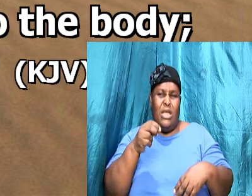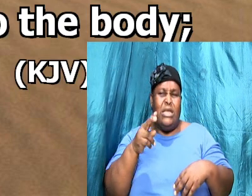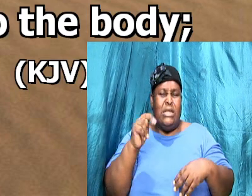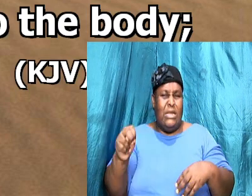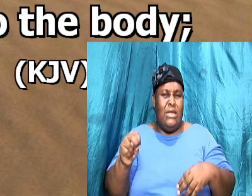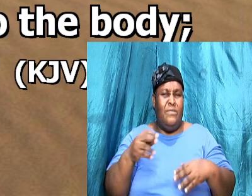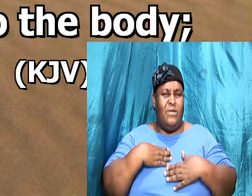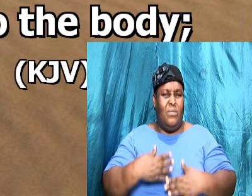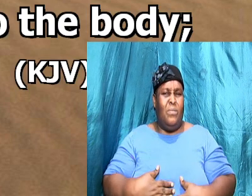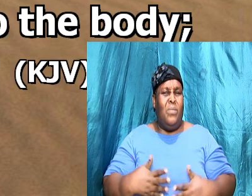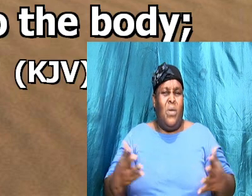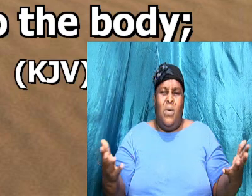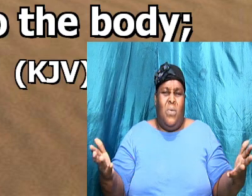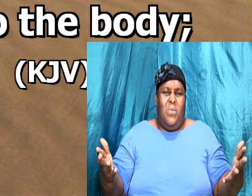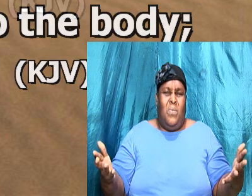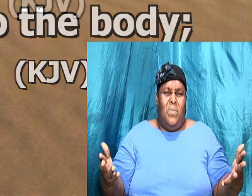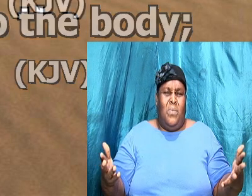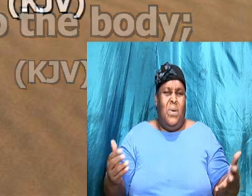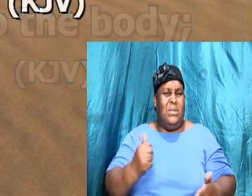do it profit